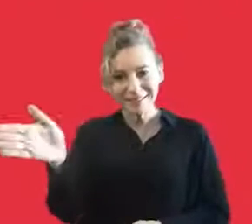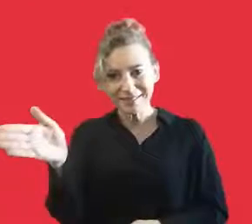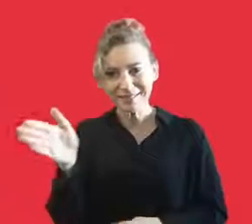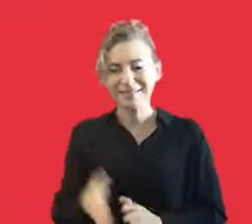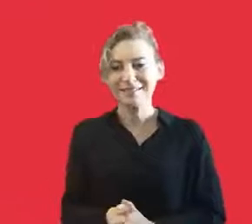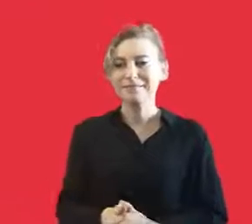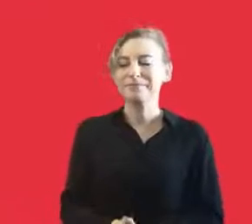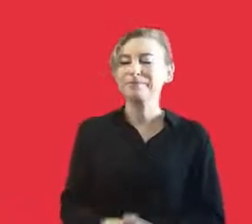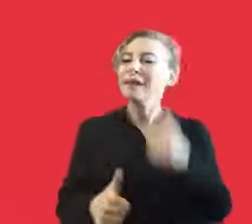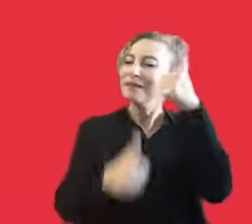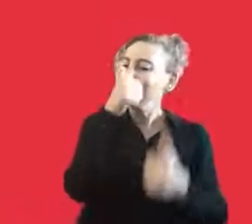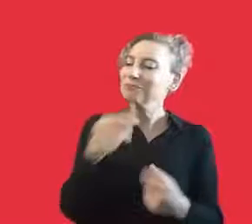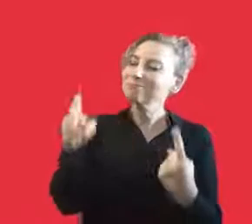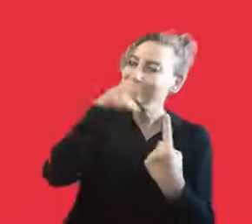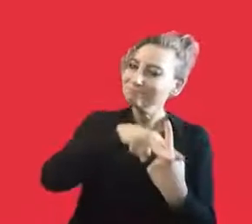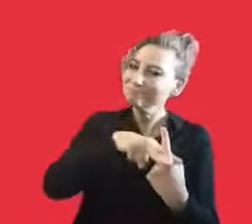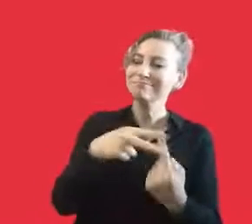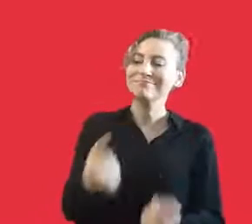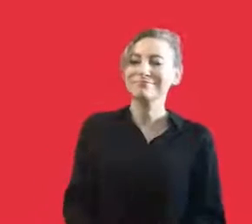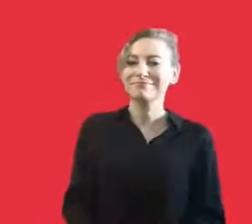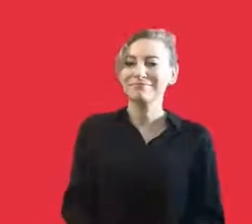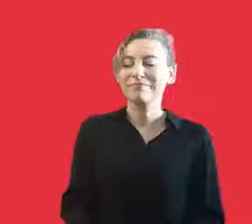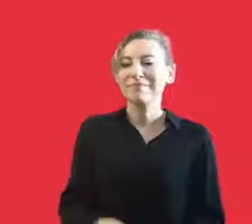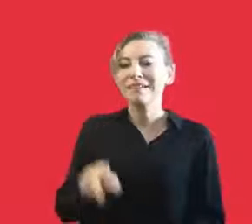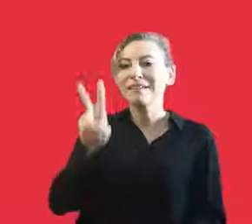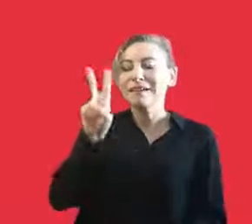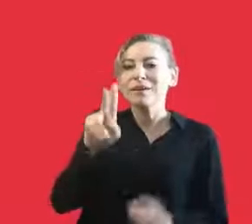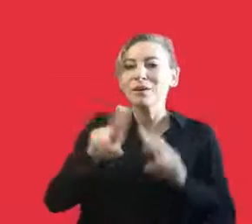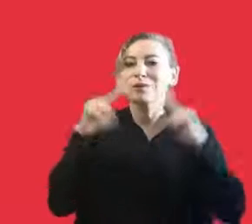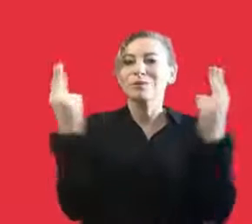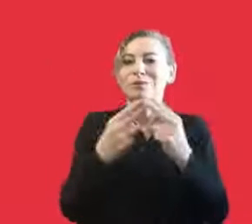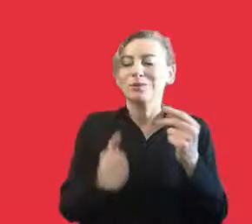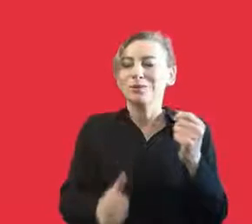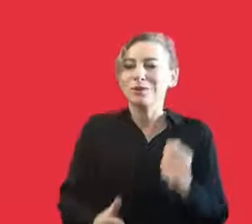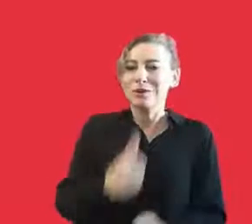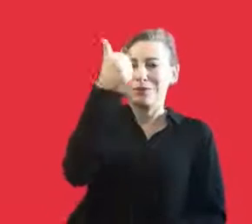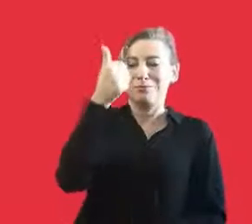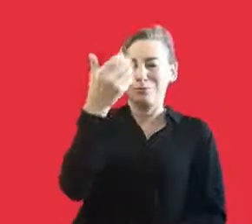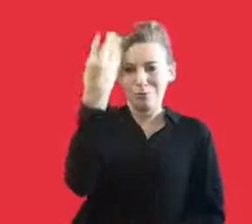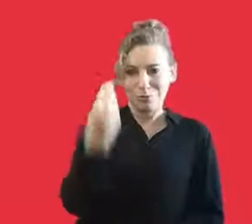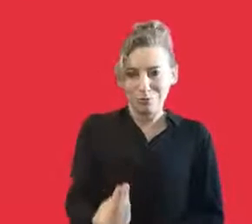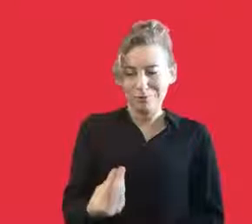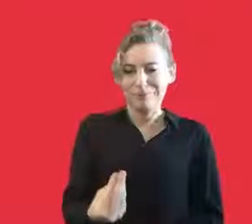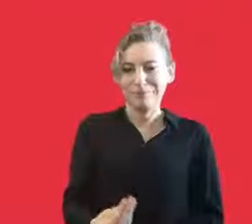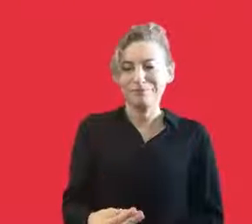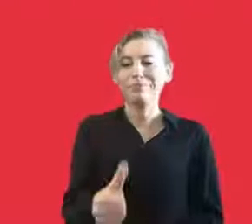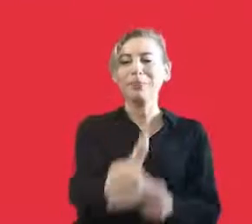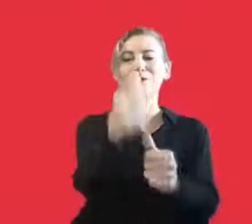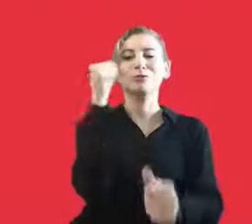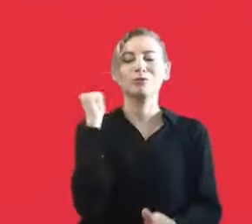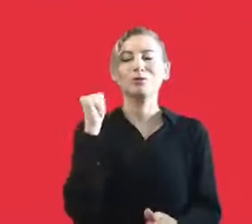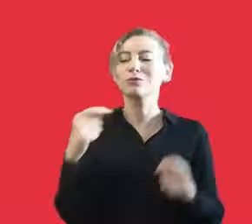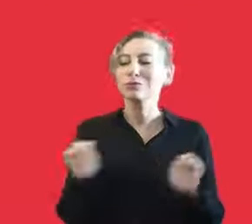Choir. But then we changed our rotation and then we took part in the championship. And in the two categories, we became the world champion.